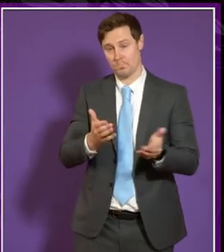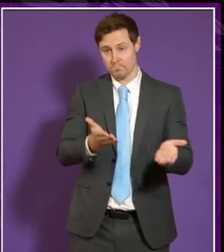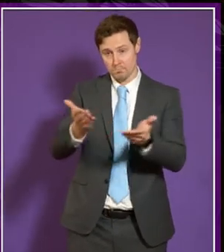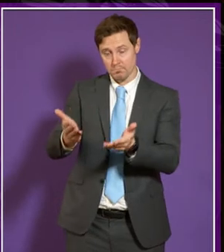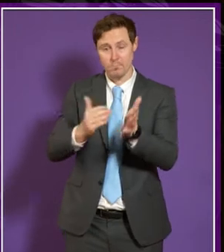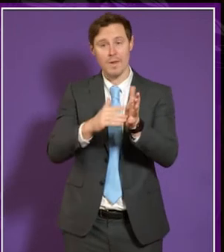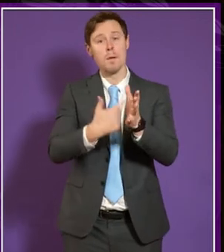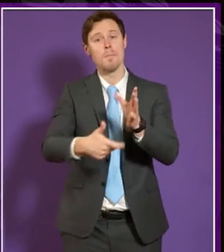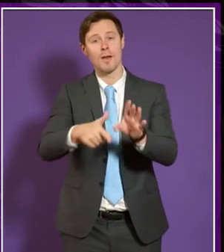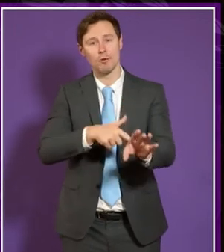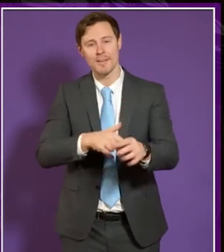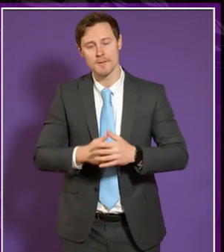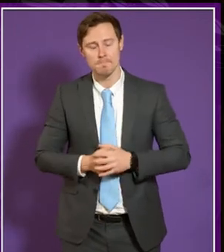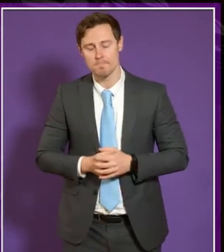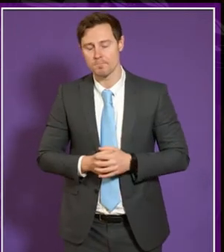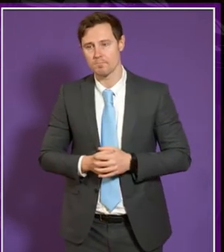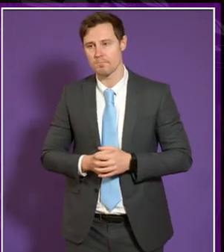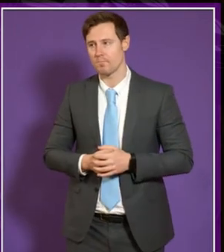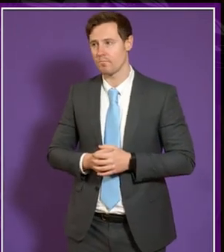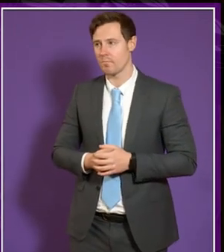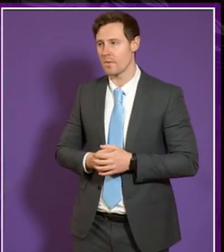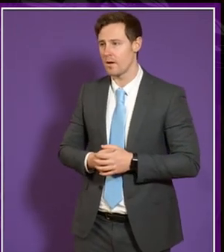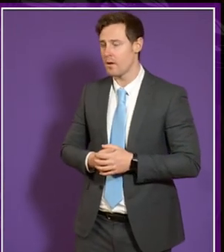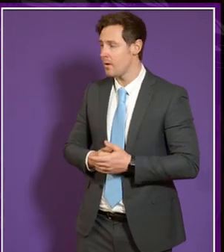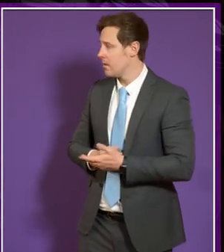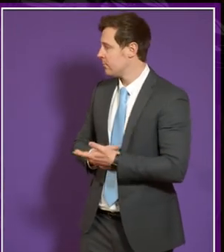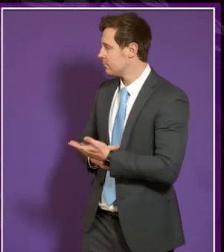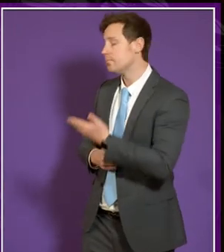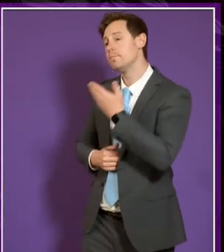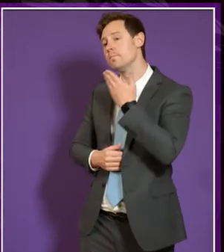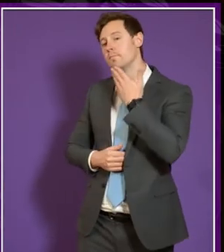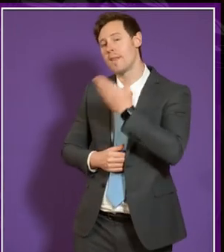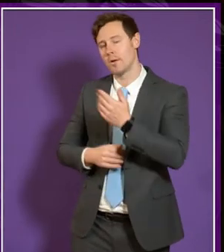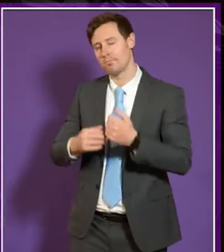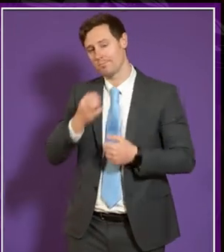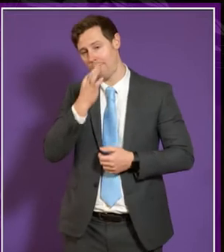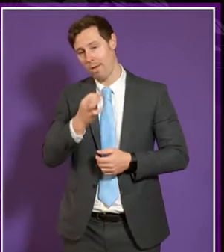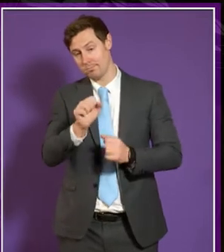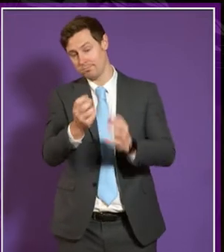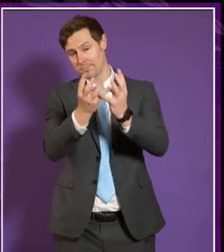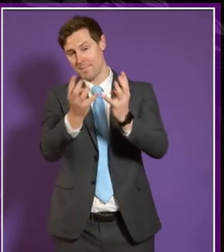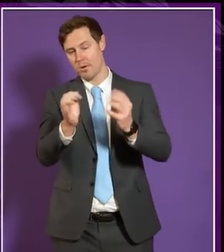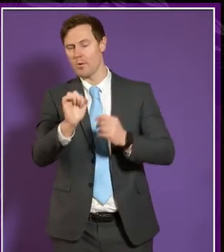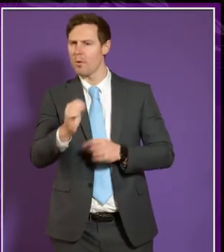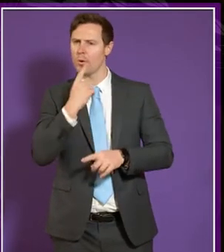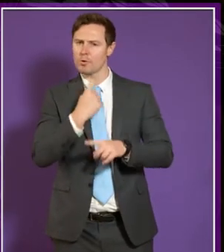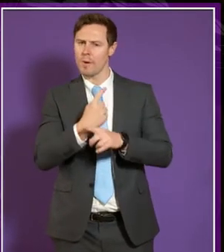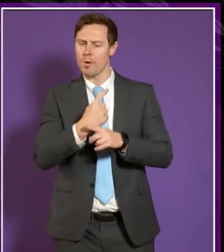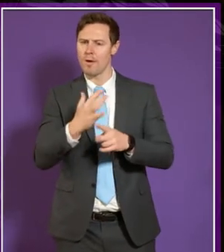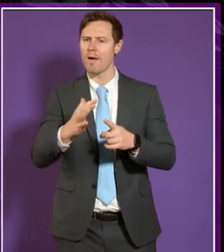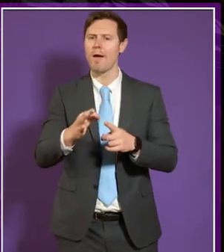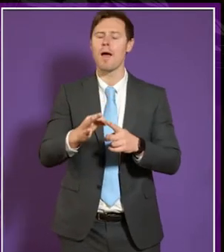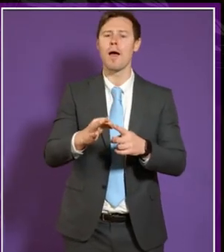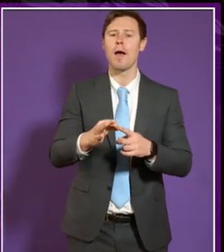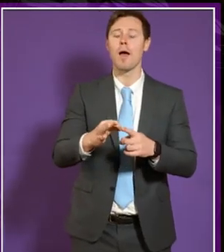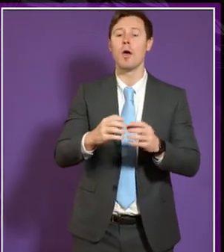in now. Thank you Can I just ask our panel about the application process because we heard when we were taking evidence